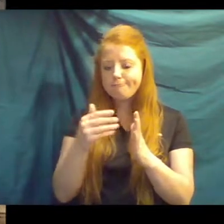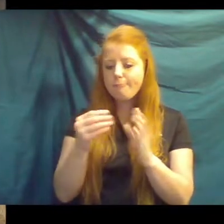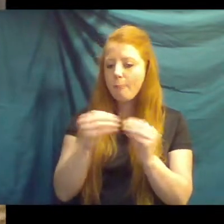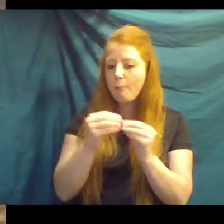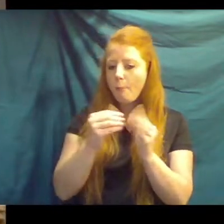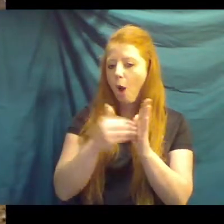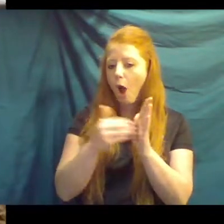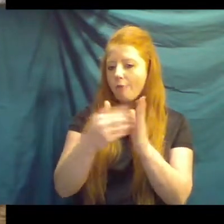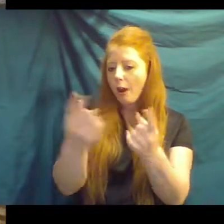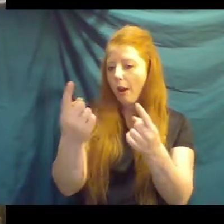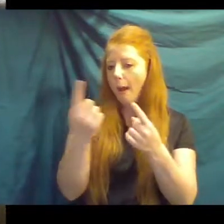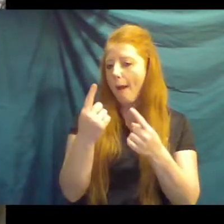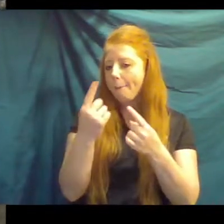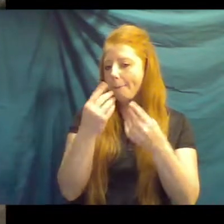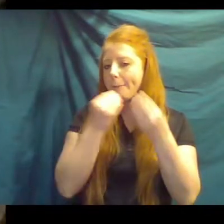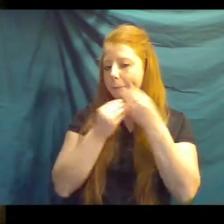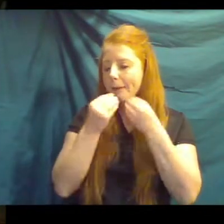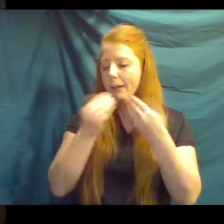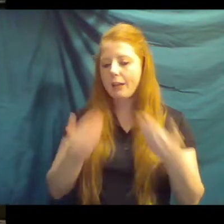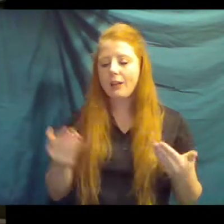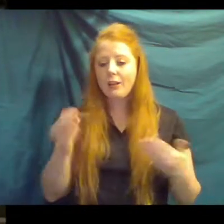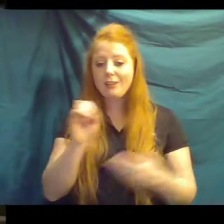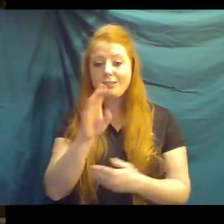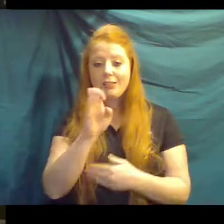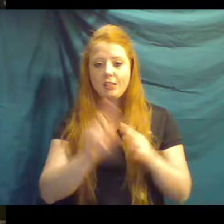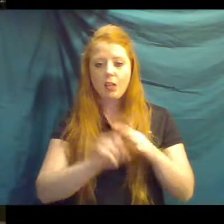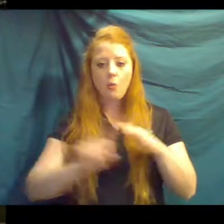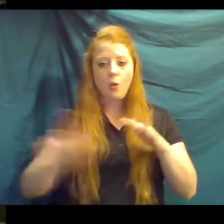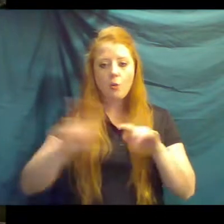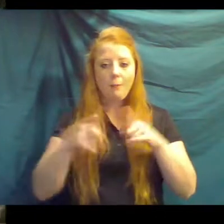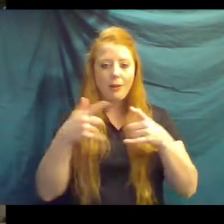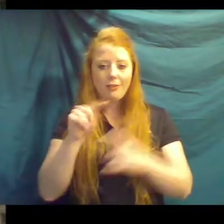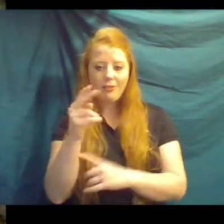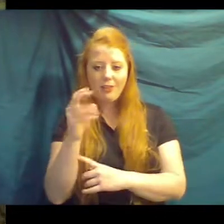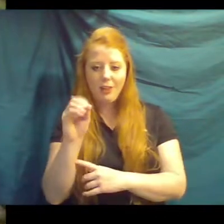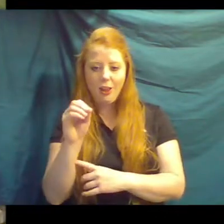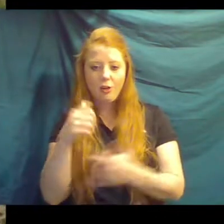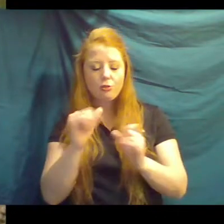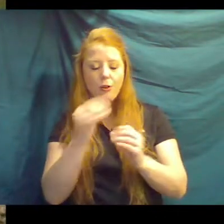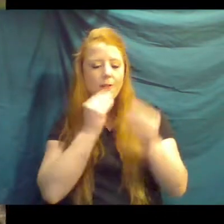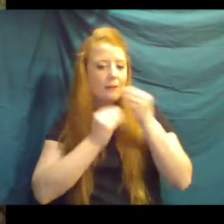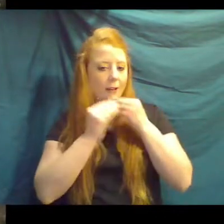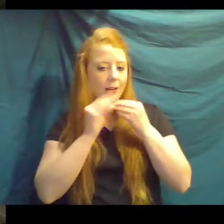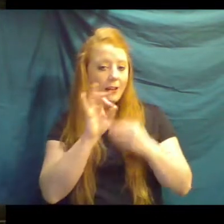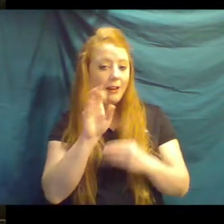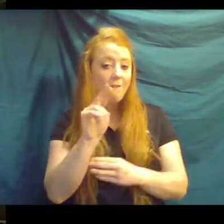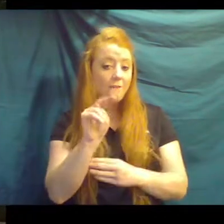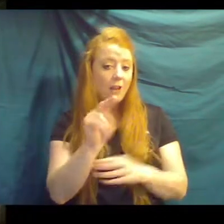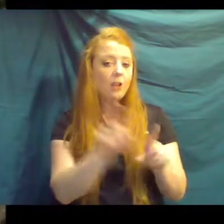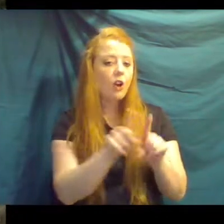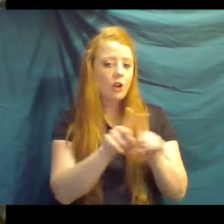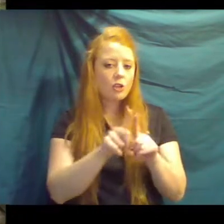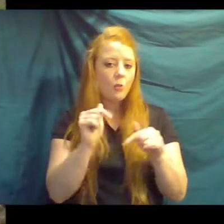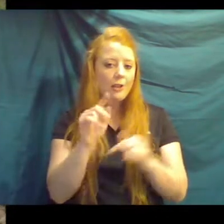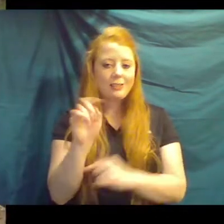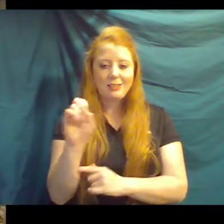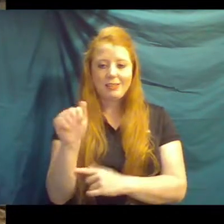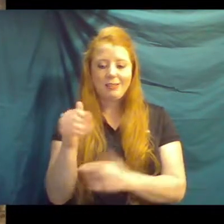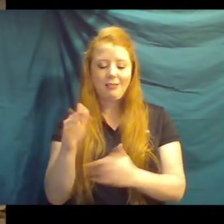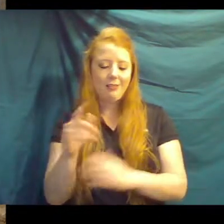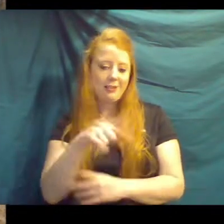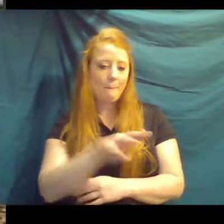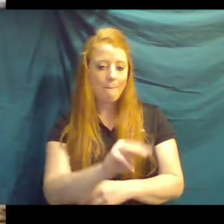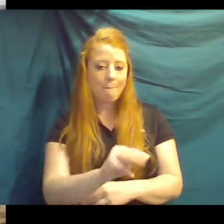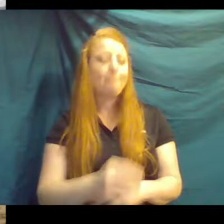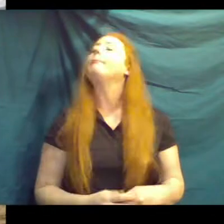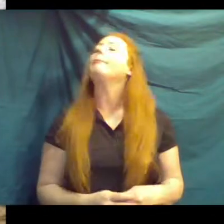But yeah, I just wanted to point that out. Cece walked away. But he was nursing. He still does nursing. Ben does also when Tessa looks at me. He sneaks over there